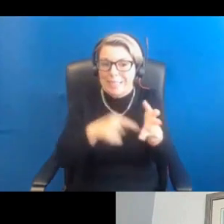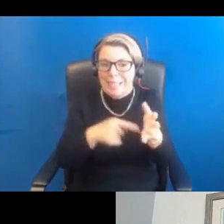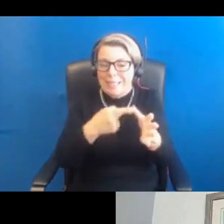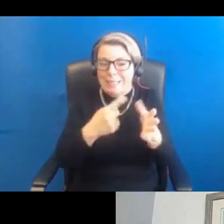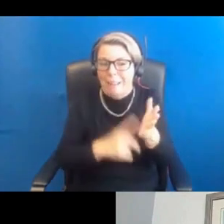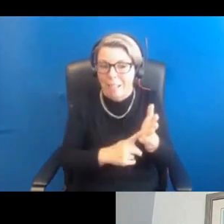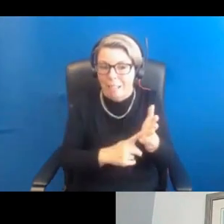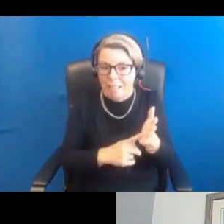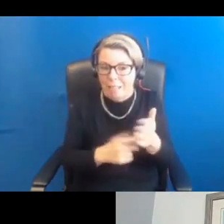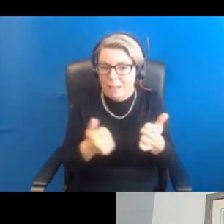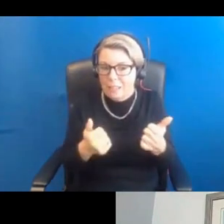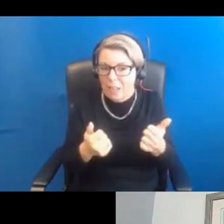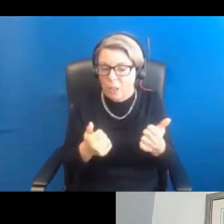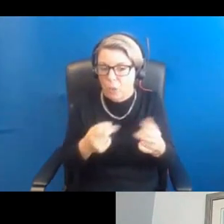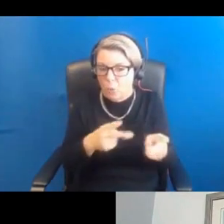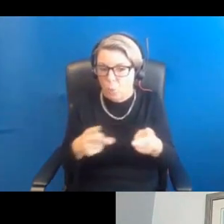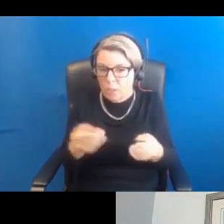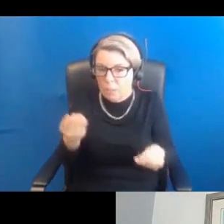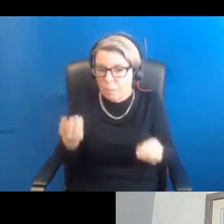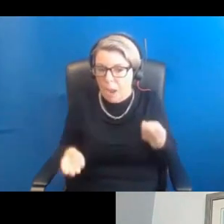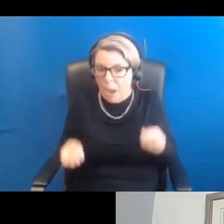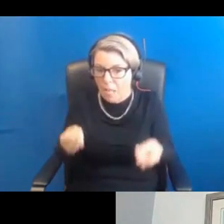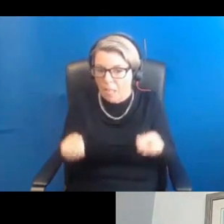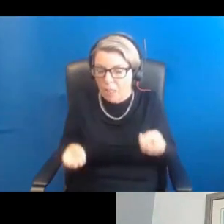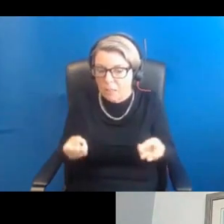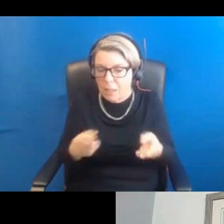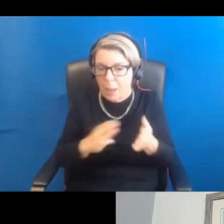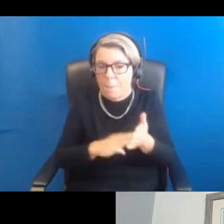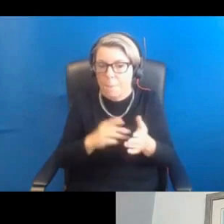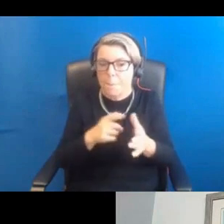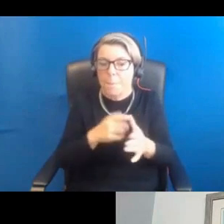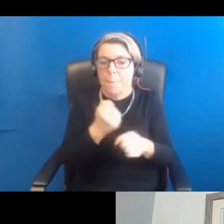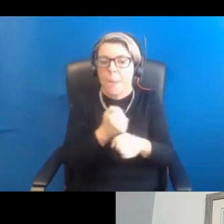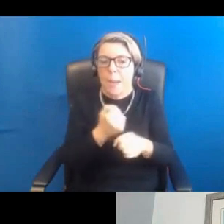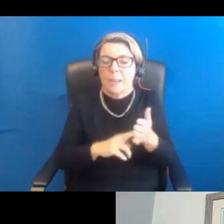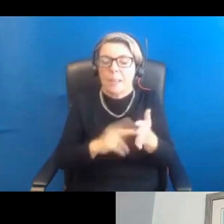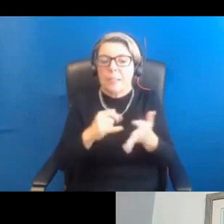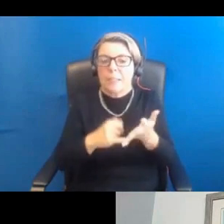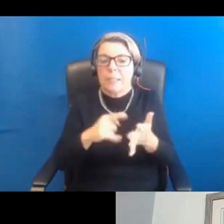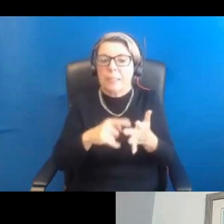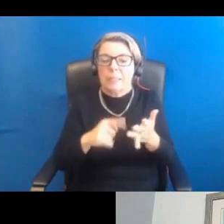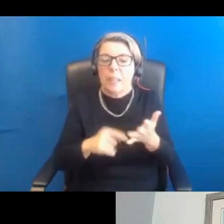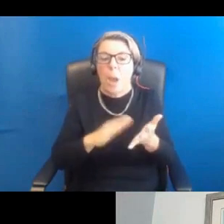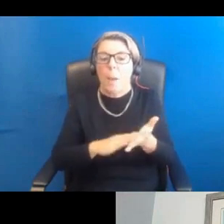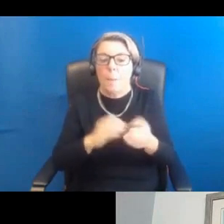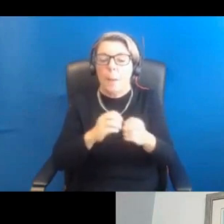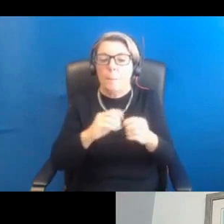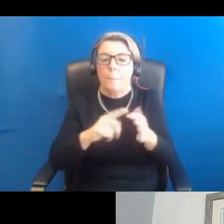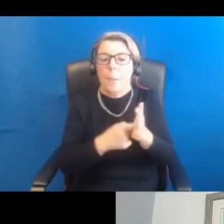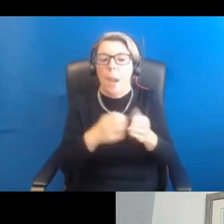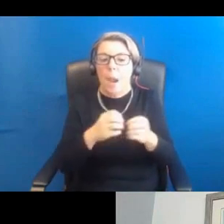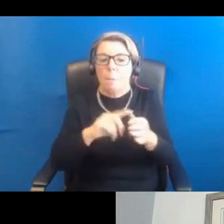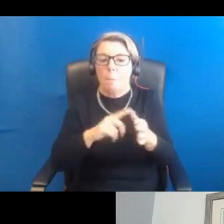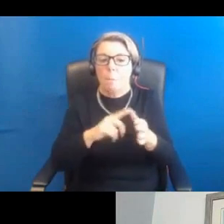supplements? And there's some mention in the chat about magnesium and berberine. And these being used,